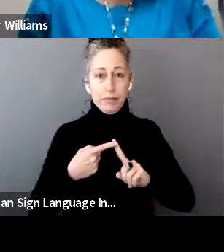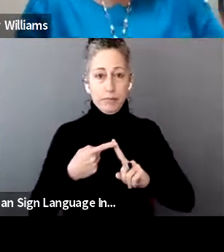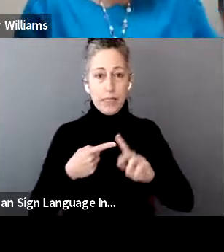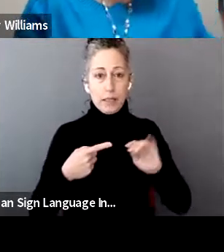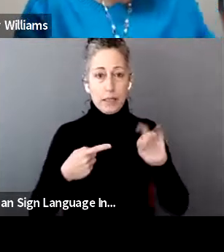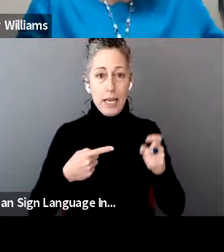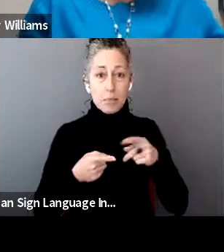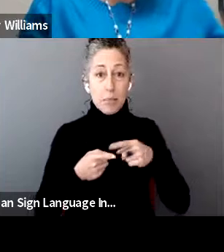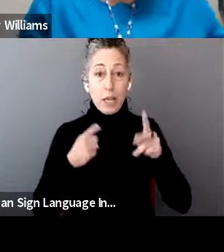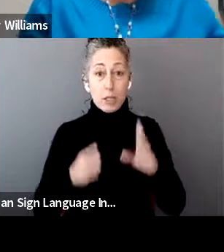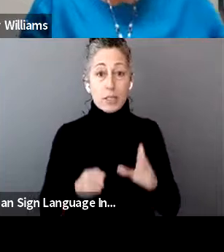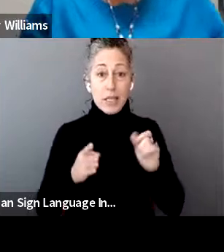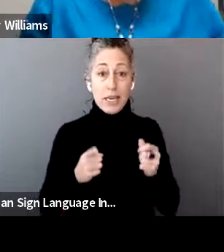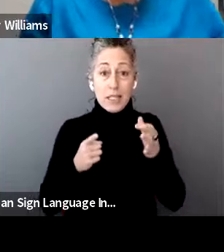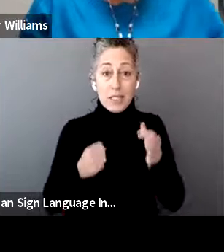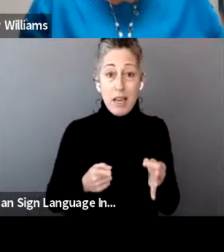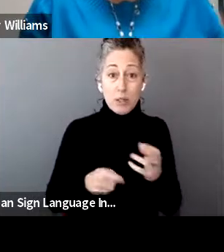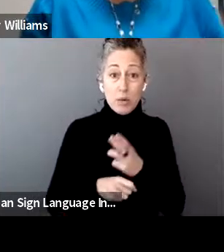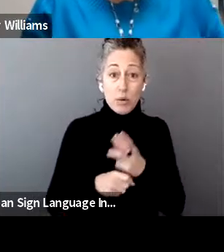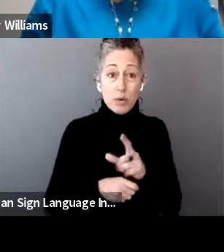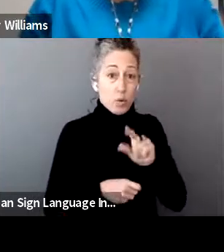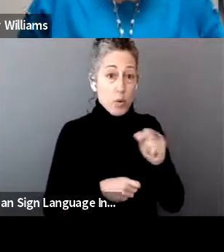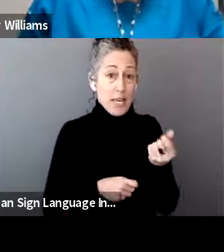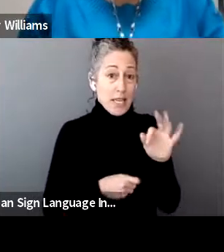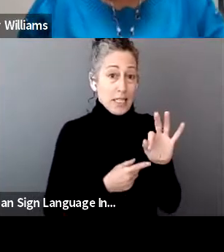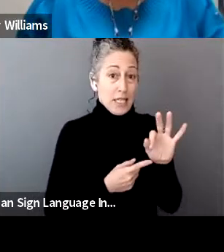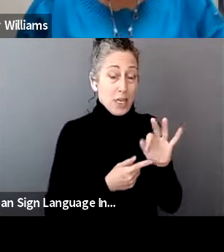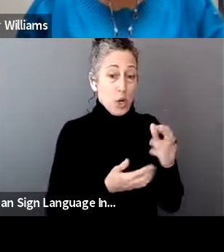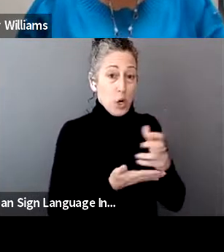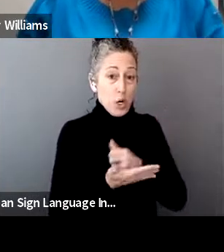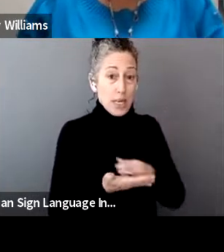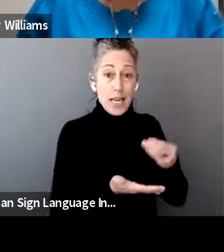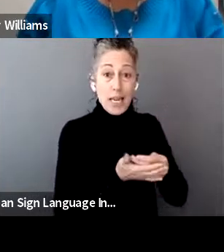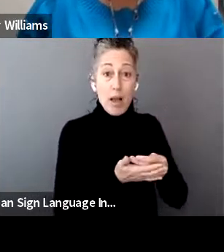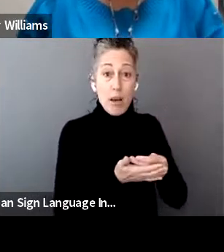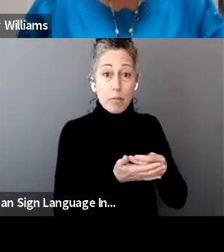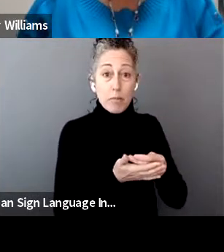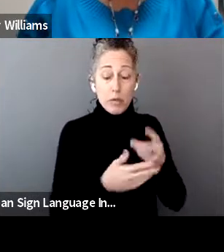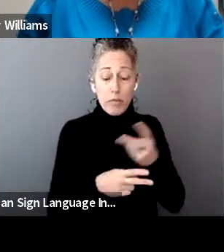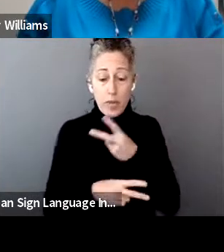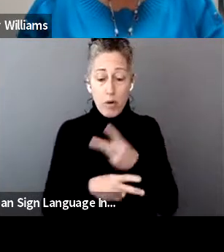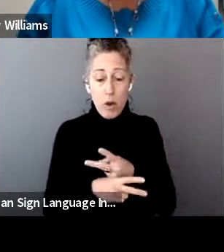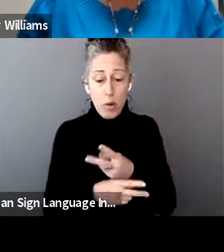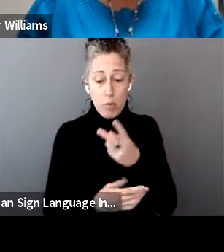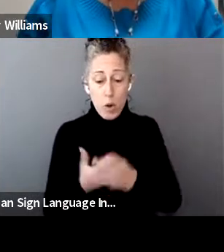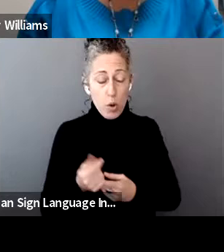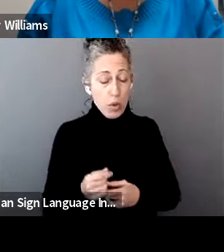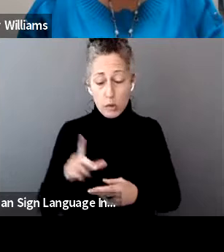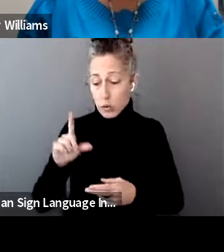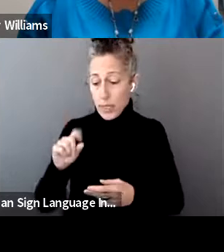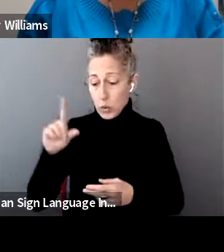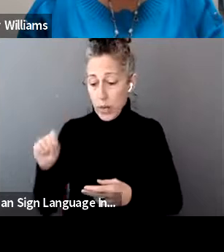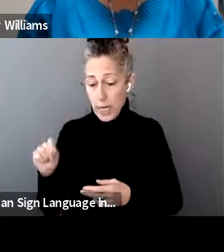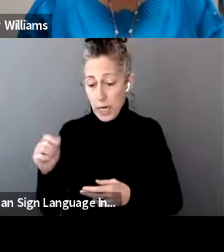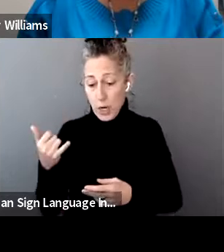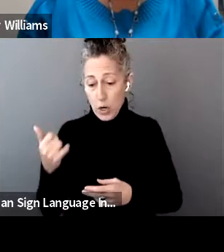to use their 2019 earned income to figure both their 2020 earned income tax